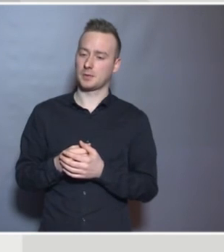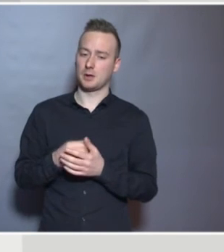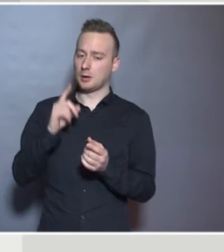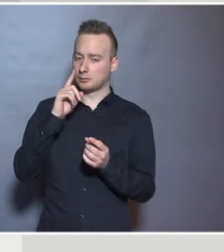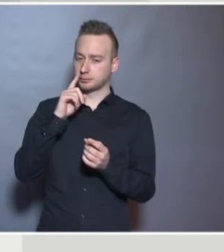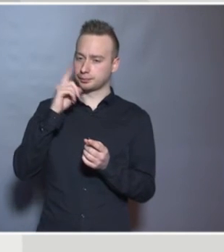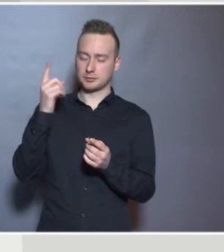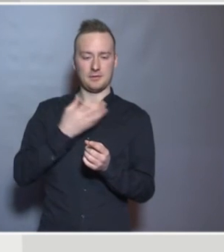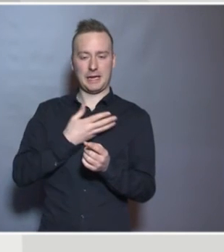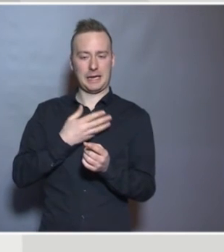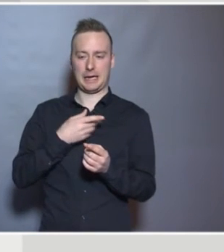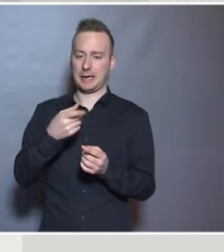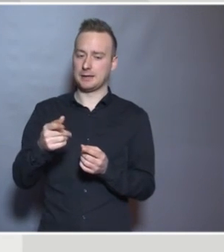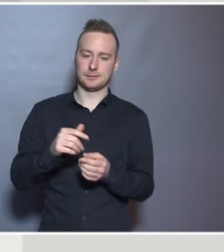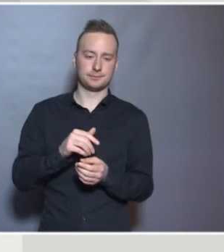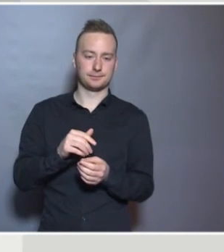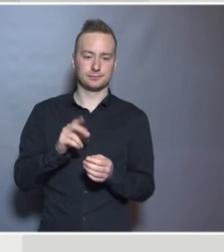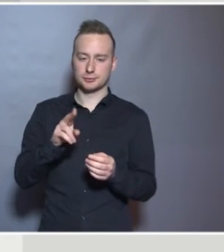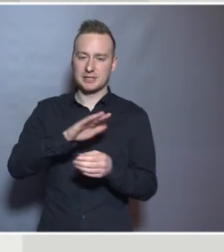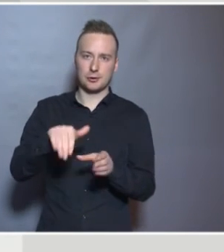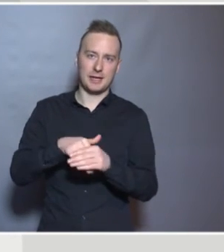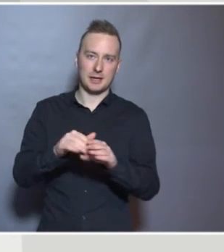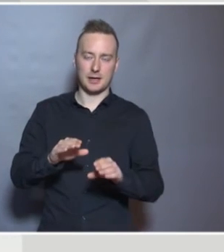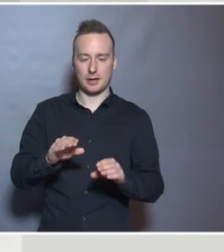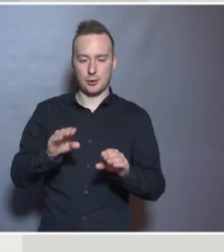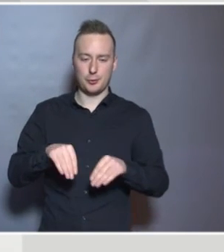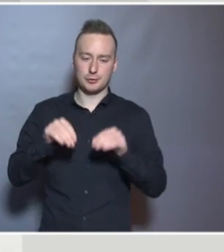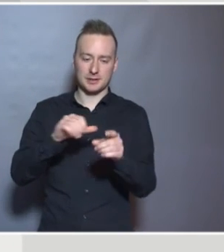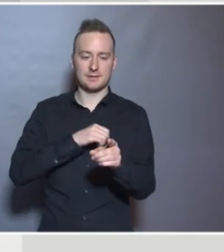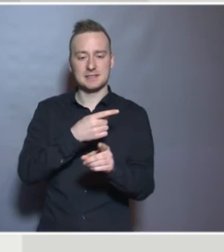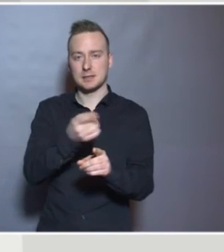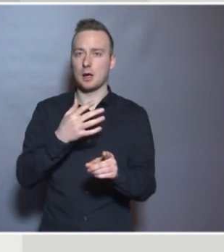side of placement of children who've got identified needs.